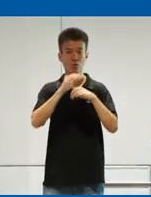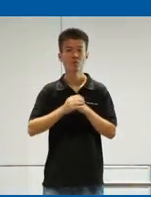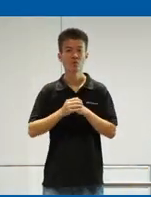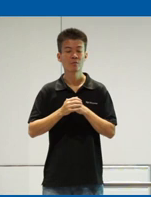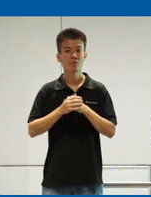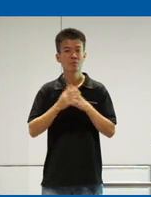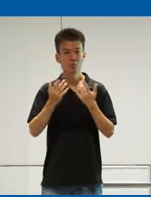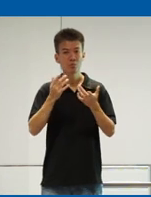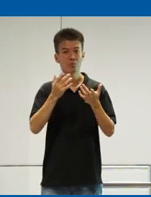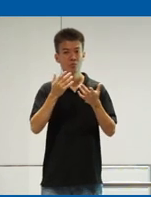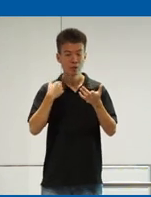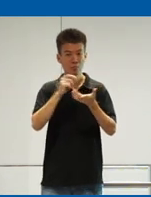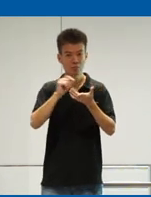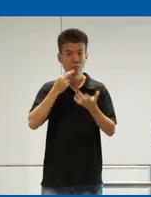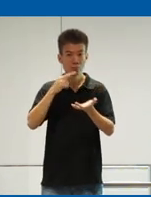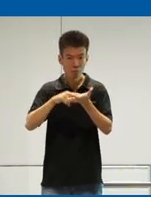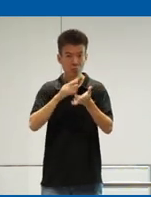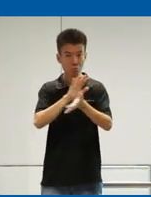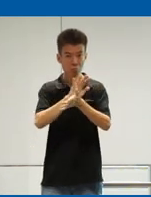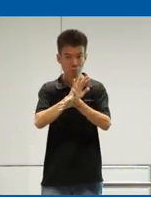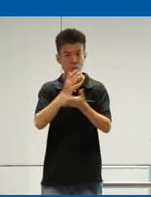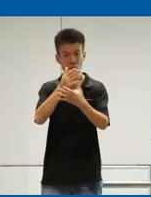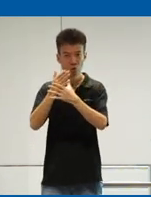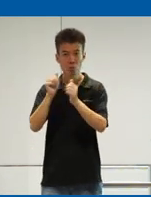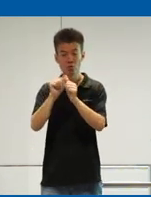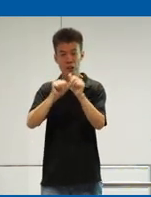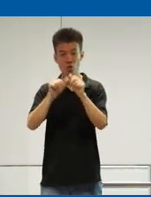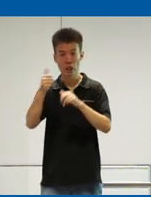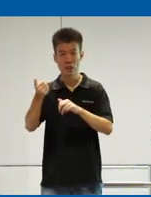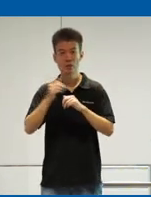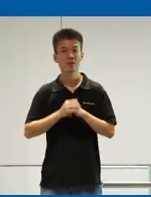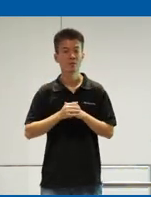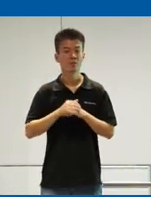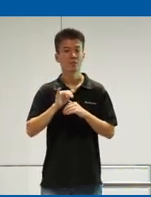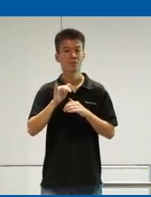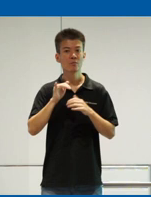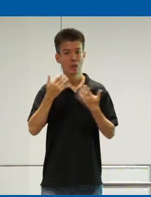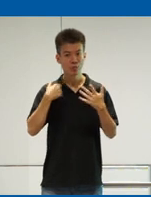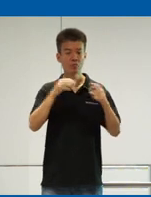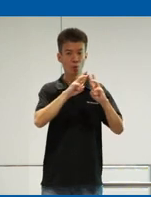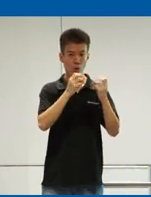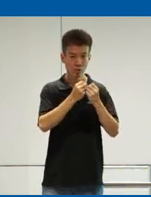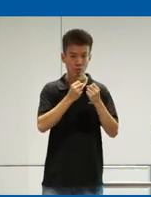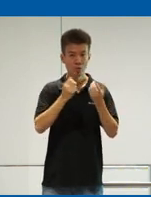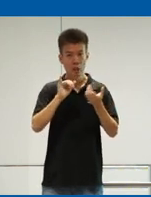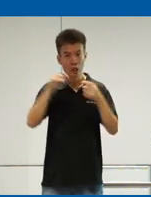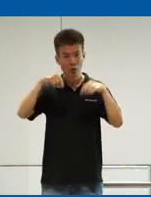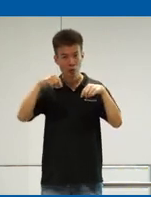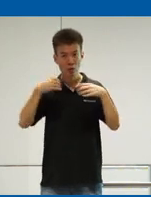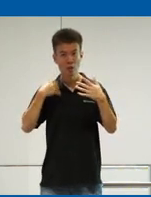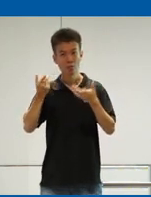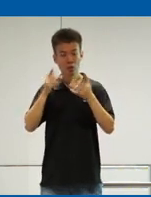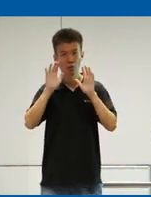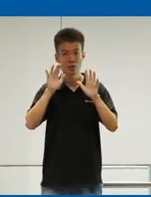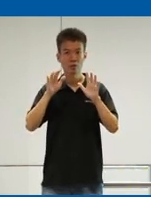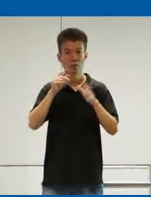we should be writing project reports and papers and sharing them with each other. We should be having workshops, like today. So it's really fantastic